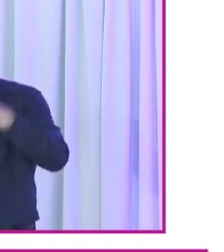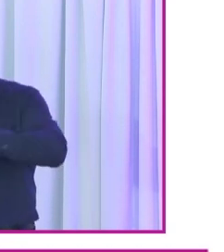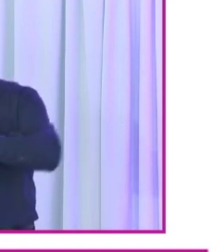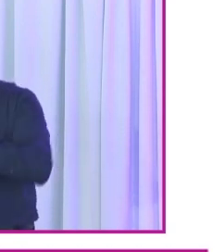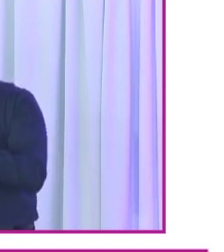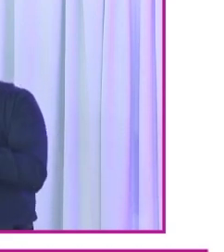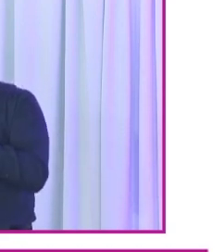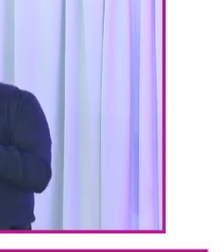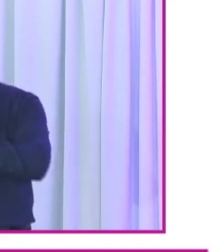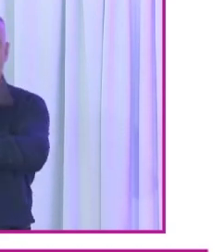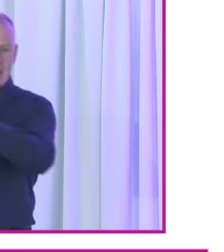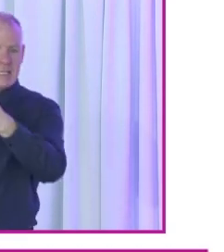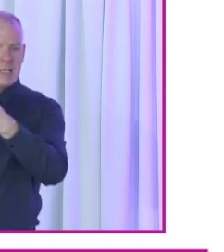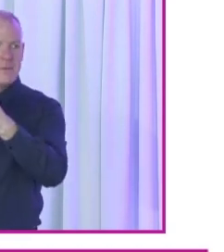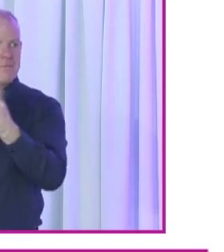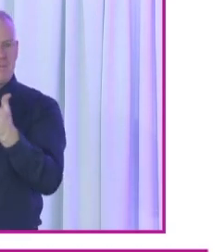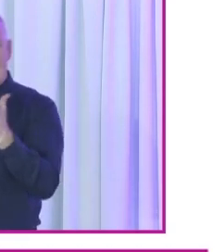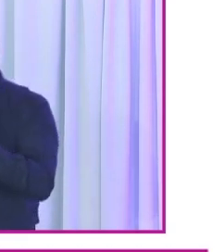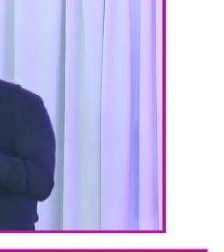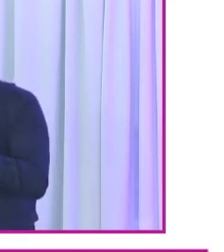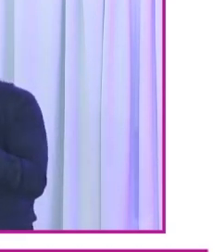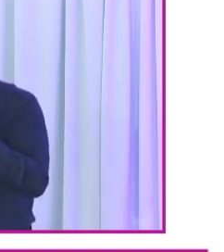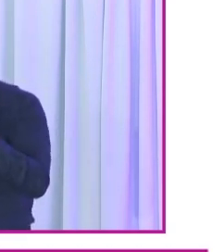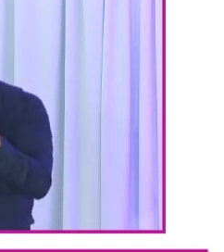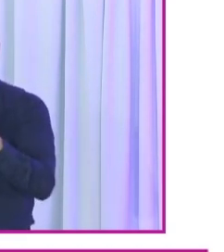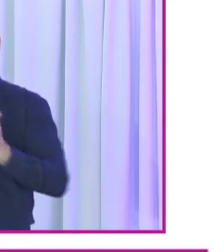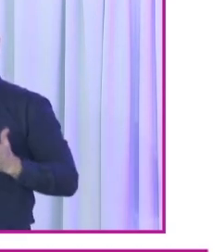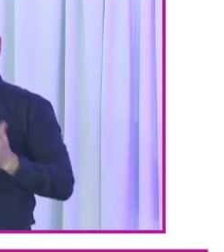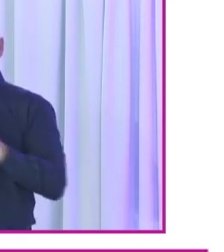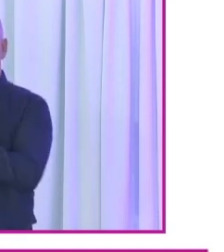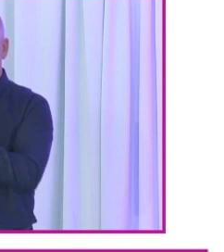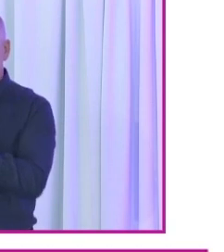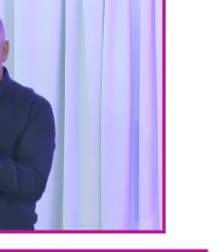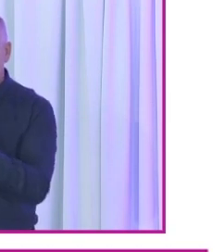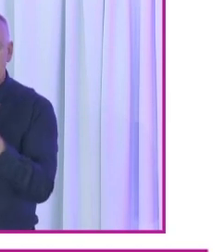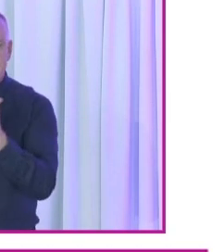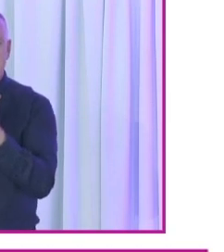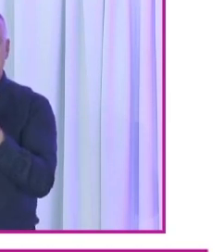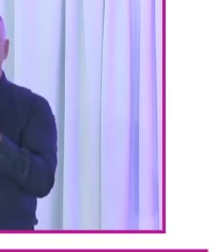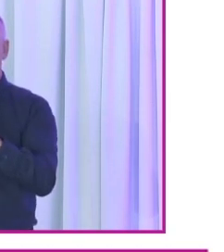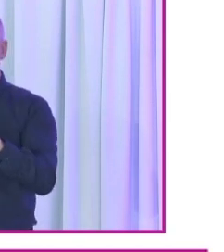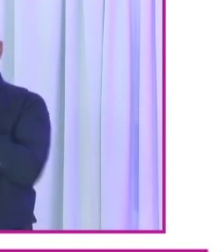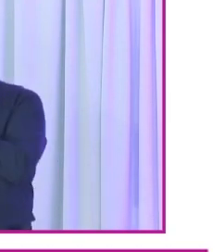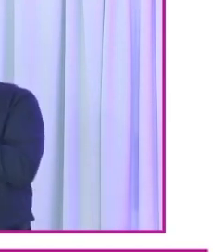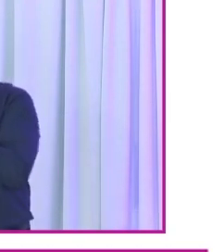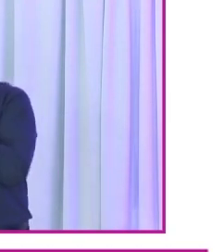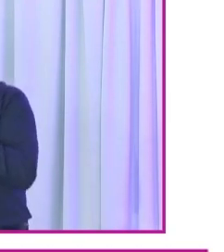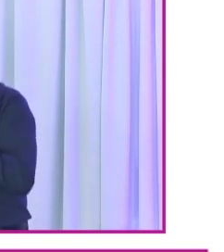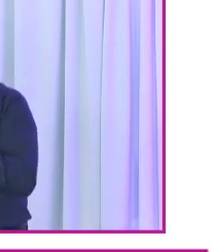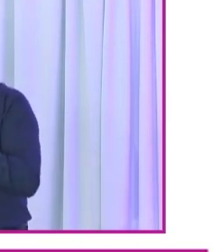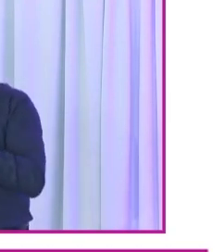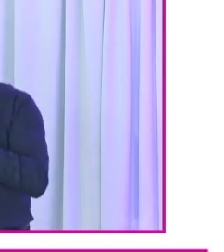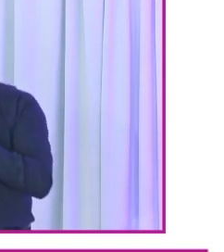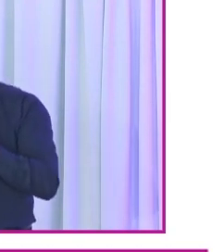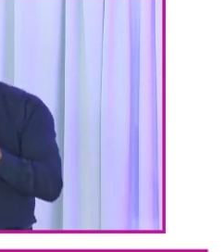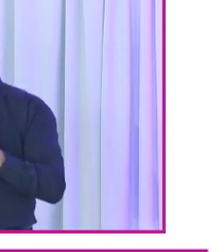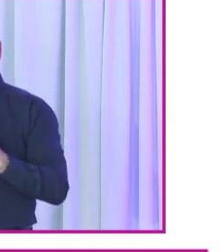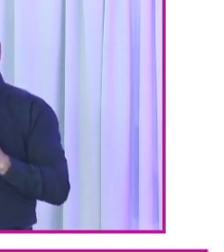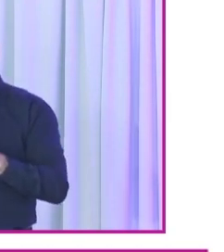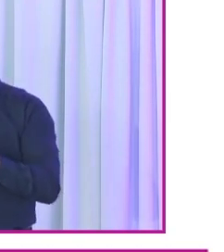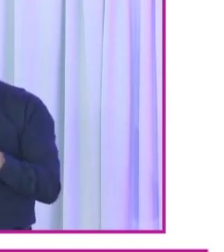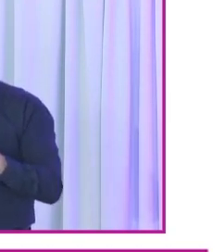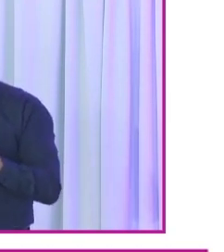around disability, accessibility of in-person voting, voting, voting. Would you make a complaint?